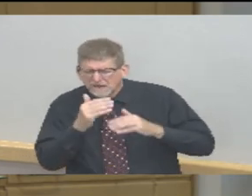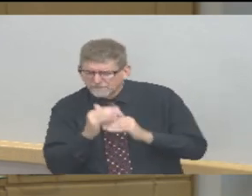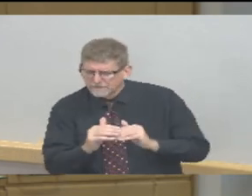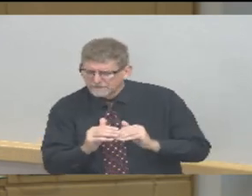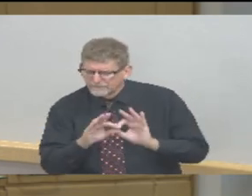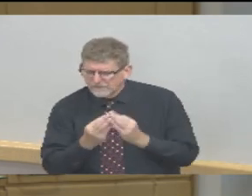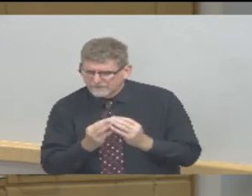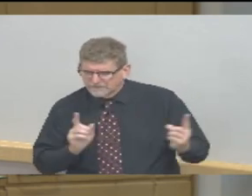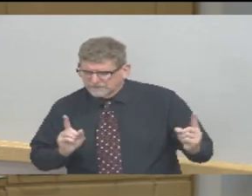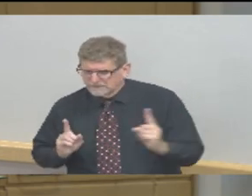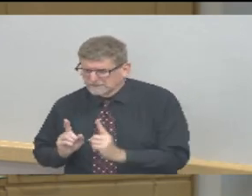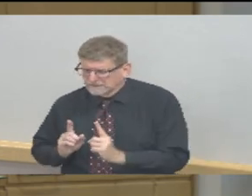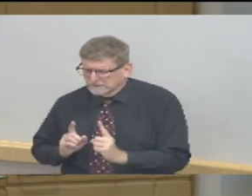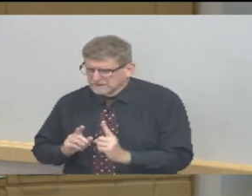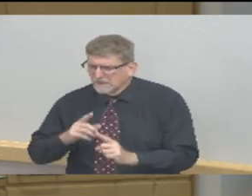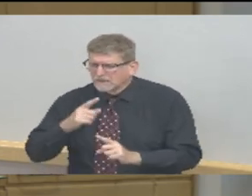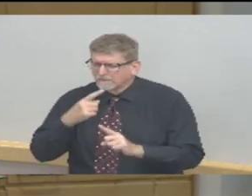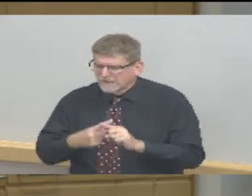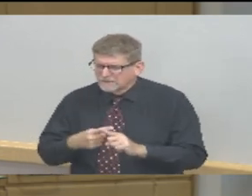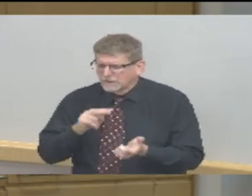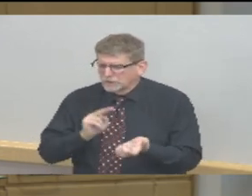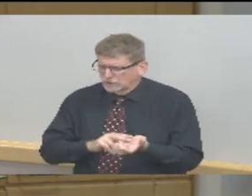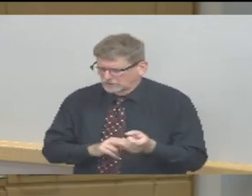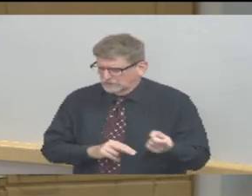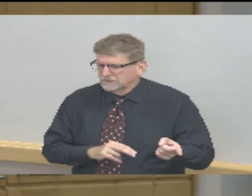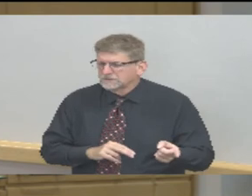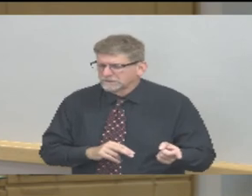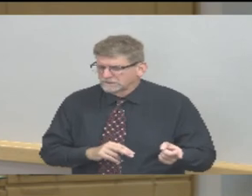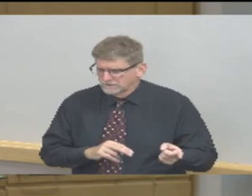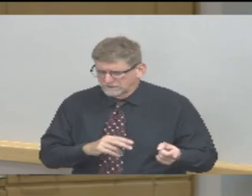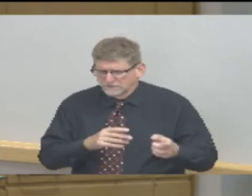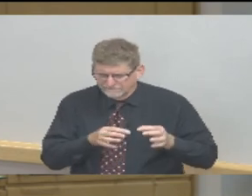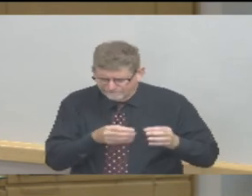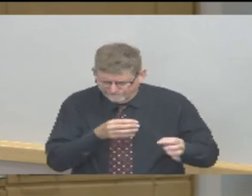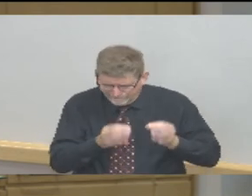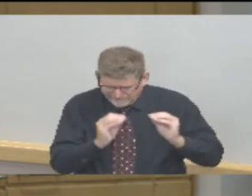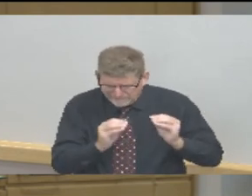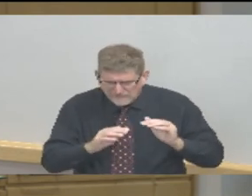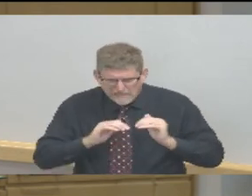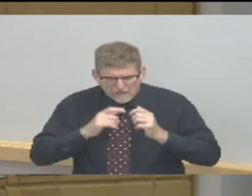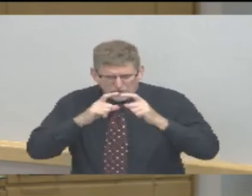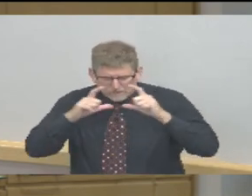off all of the PPE, but a similar process that we have at Franciscan also.